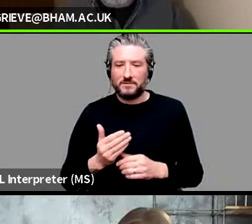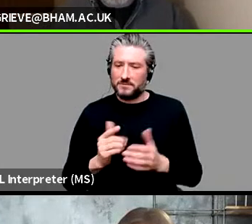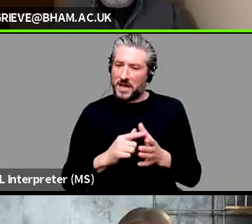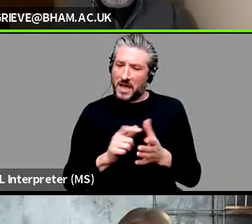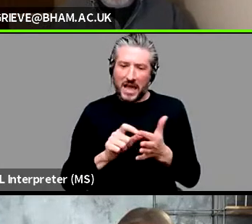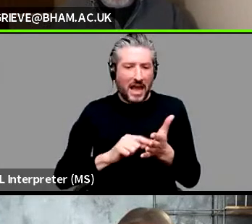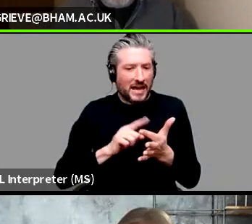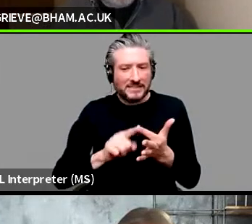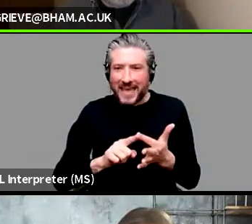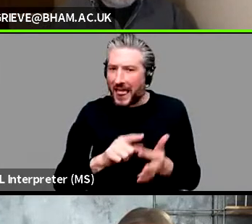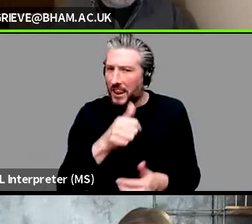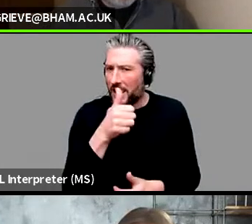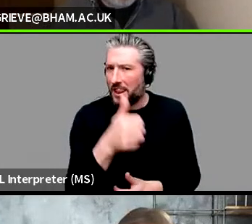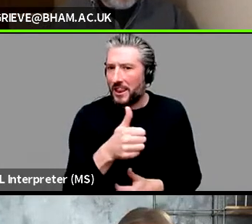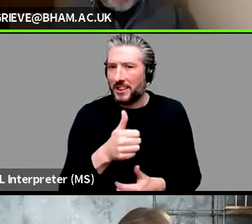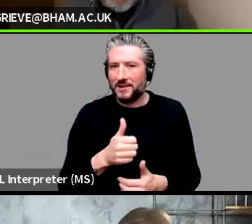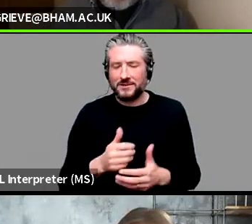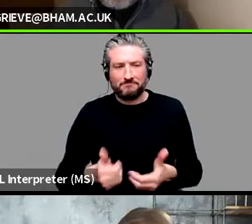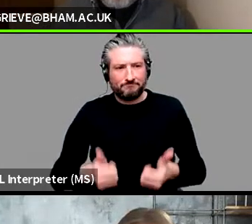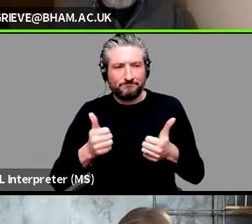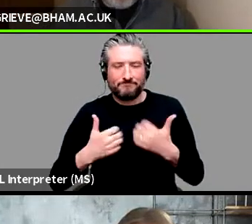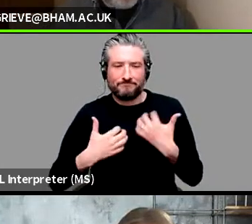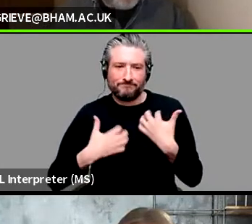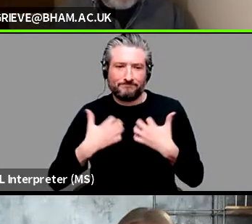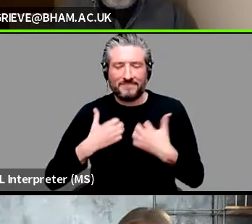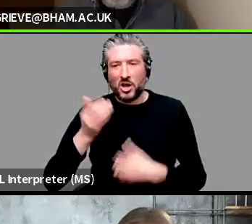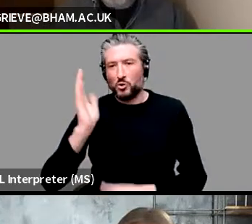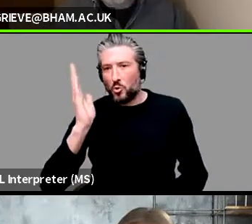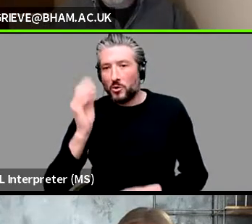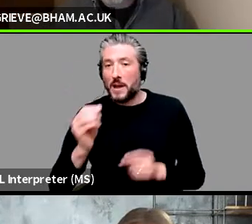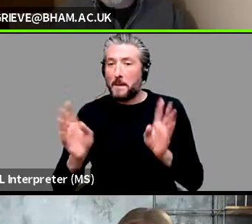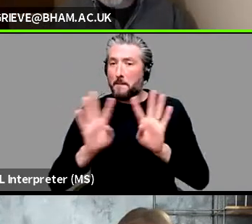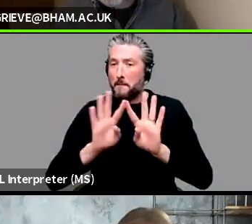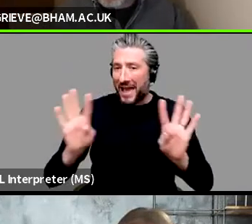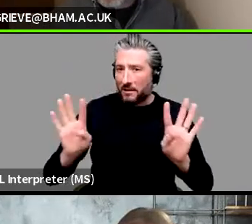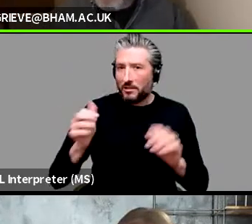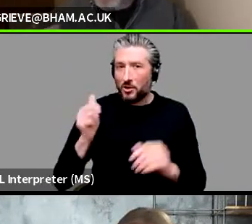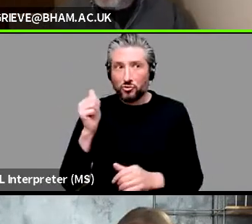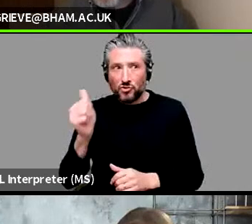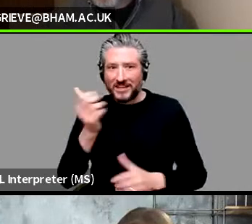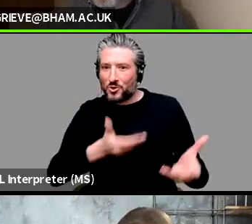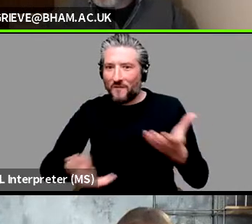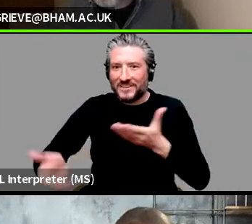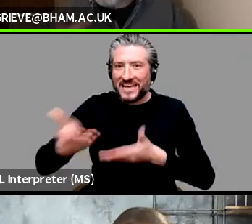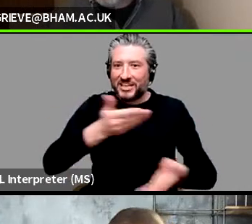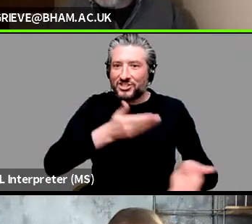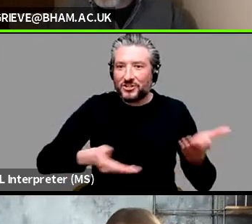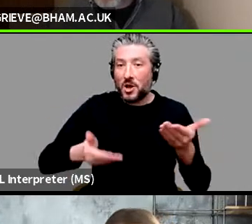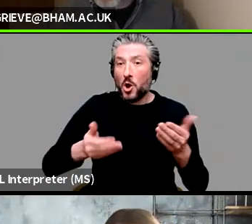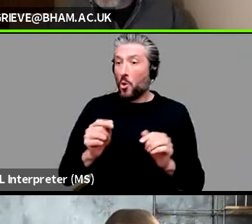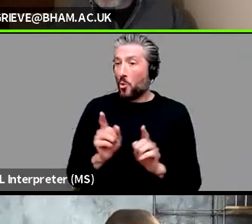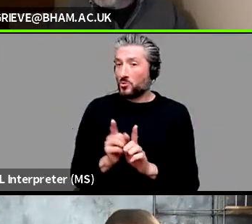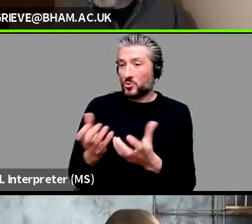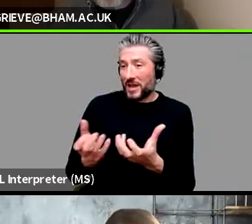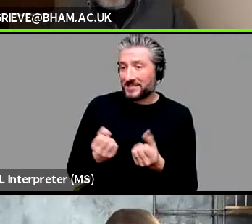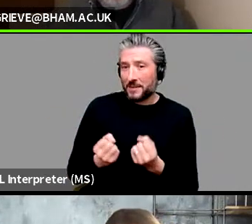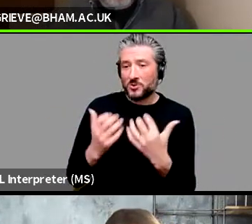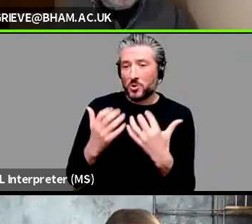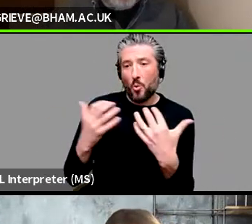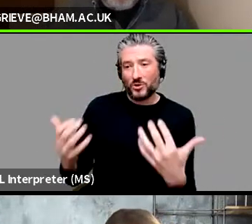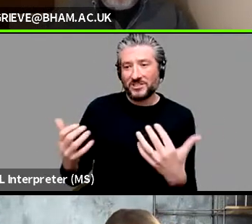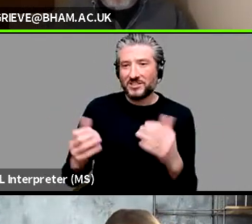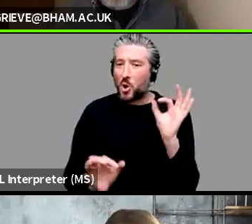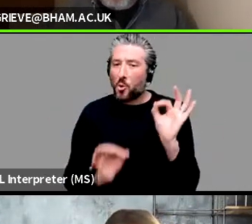great. was really an exciting talk. really enjoyed it. Um, the panelists, this was great. had a really nice conversation here. was glad we could get some questions in from the Q and A. I'm sorry,